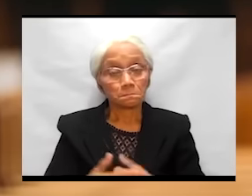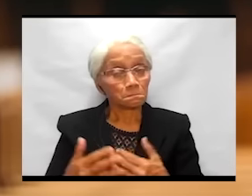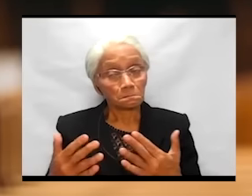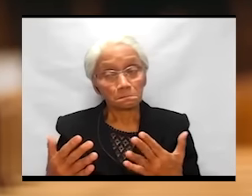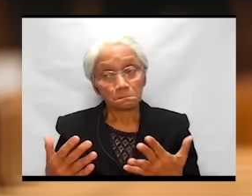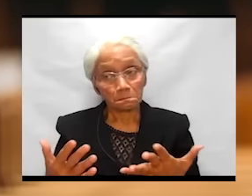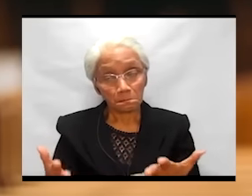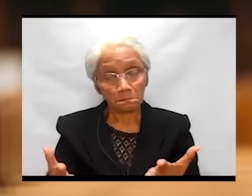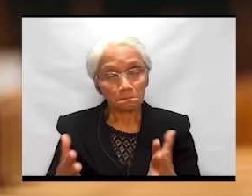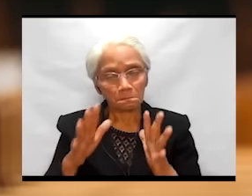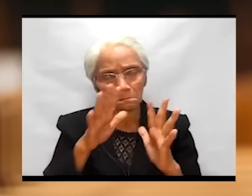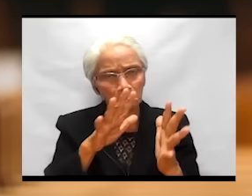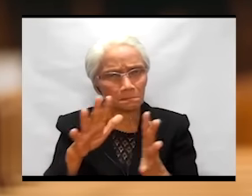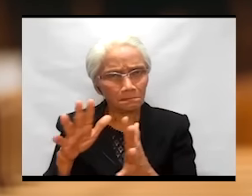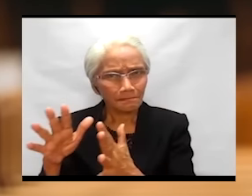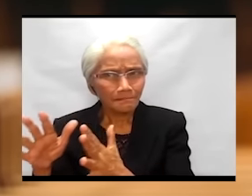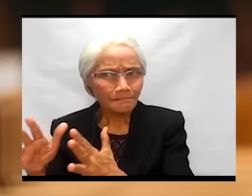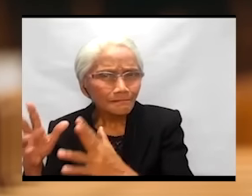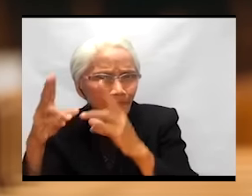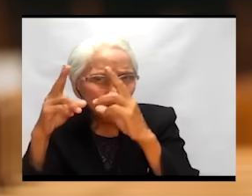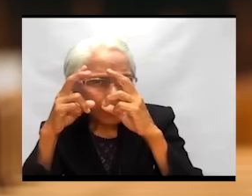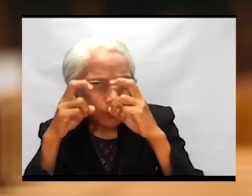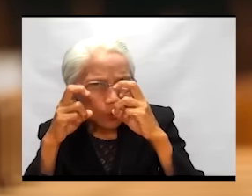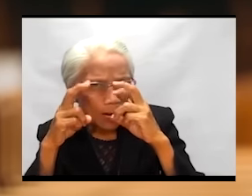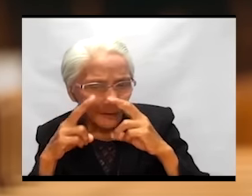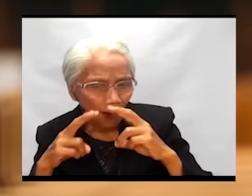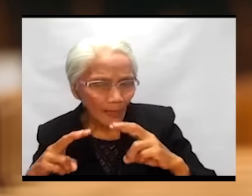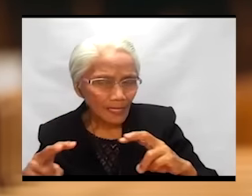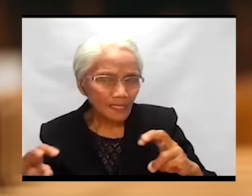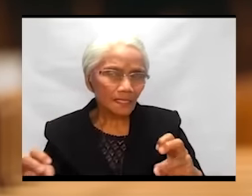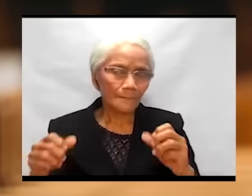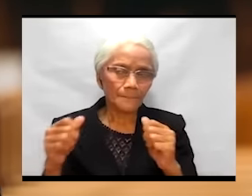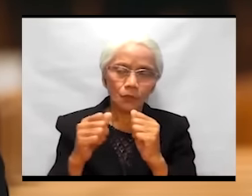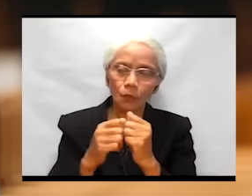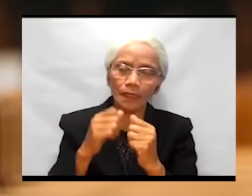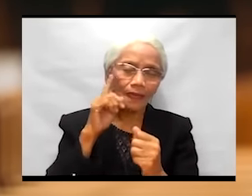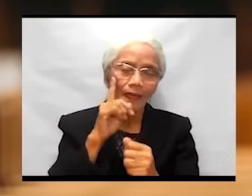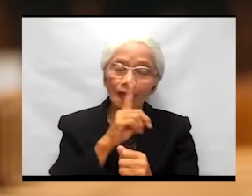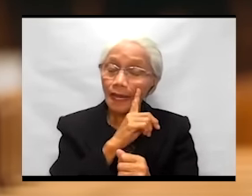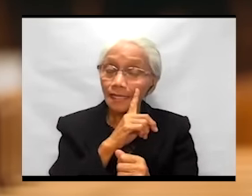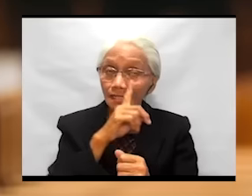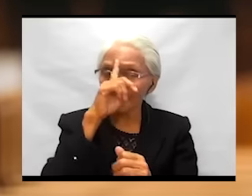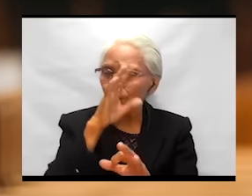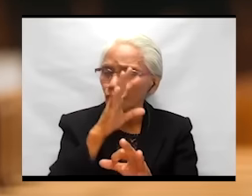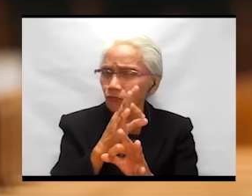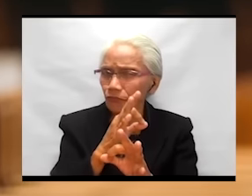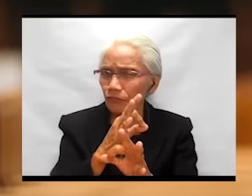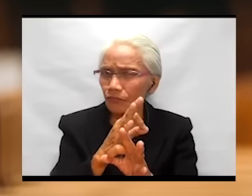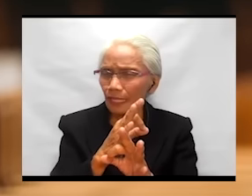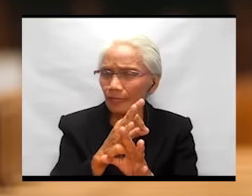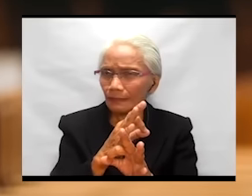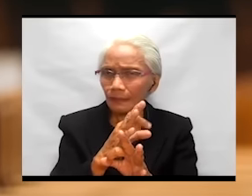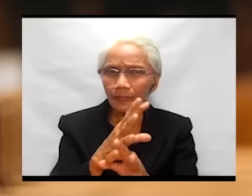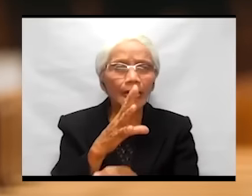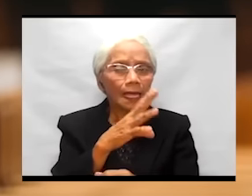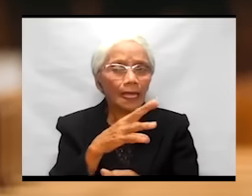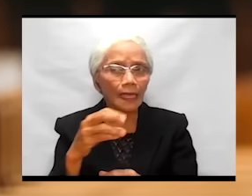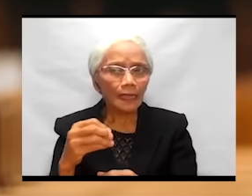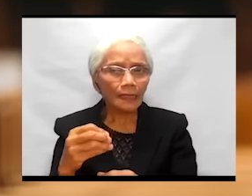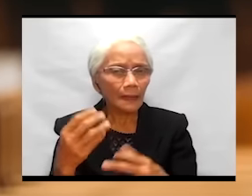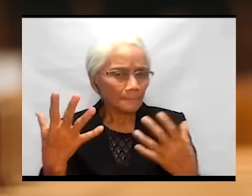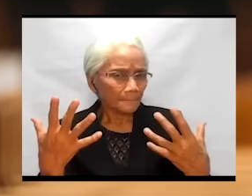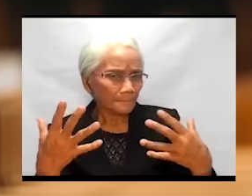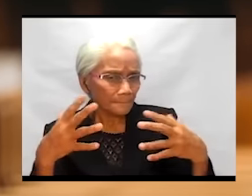evaluate them, analyze them with the eyes of faith, and match them